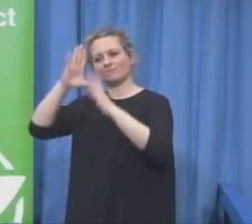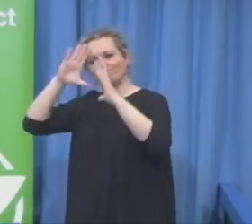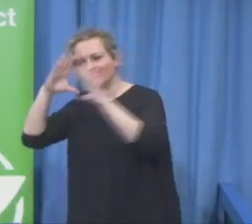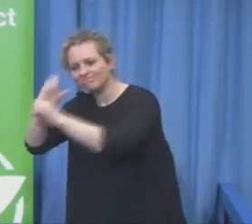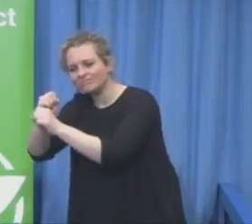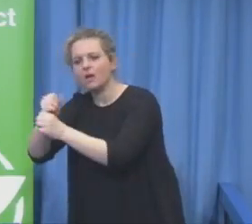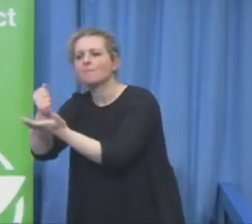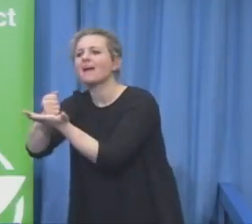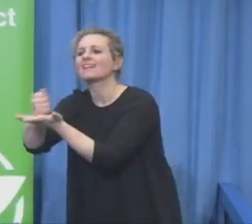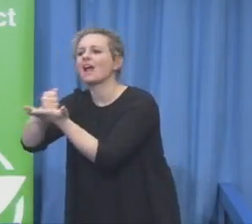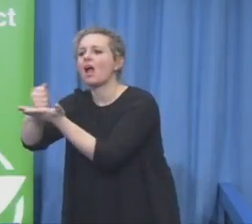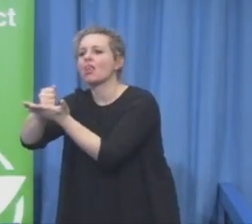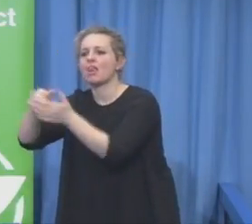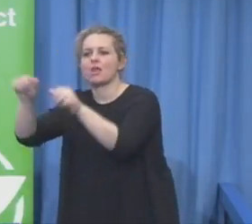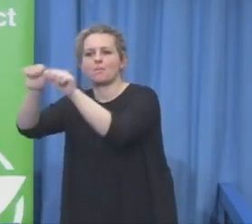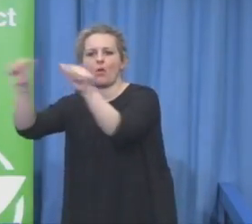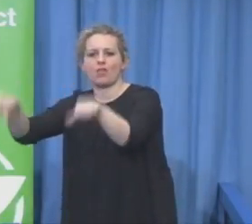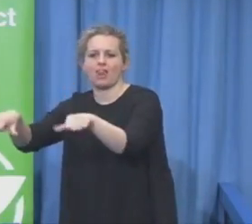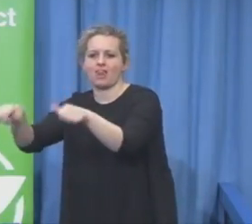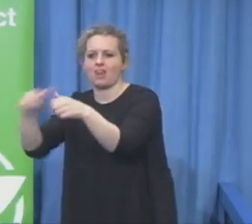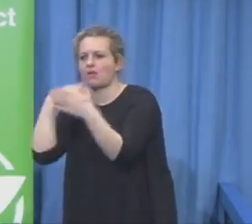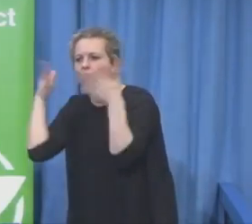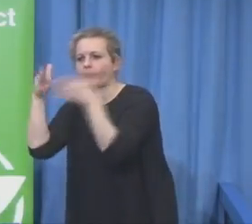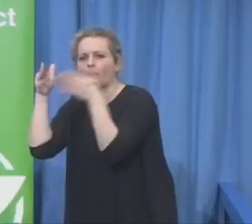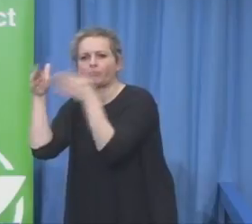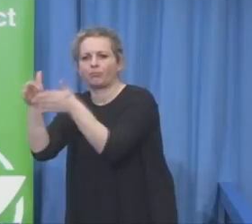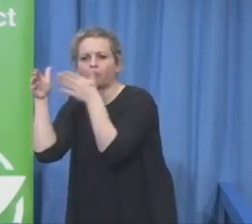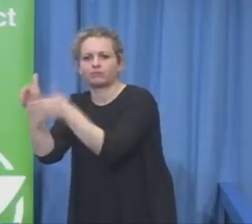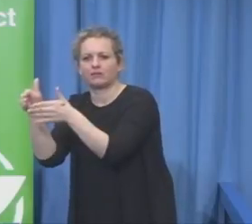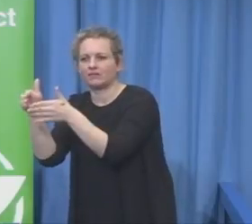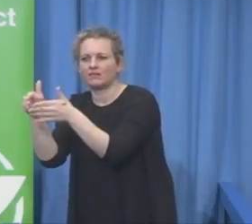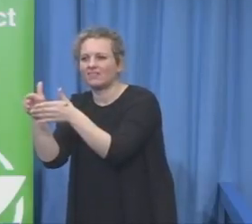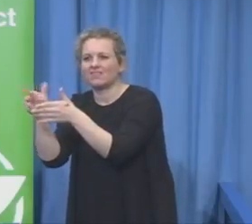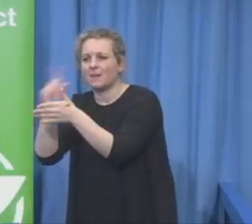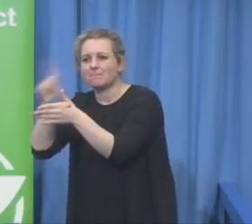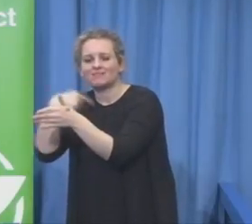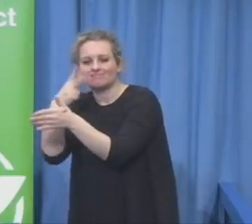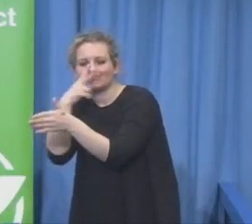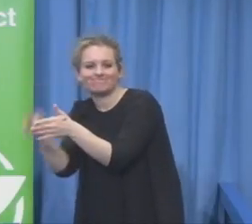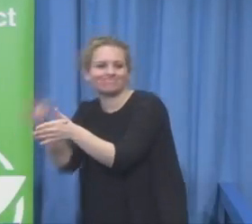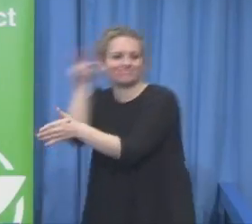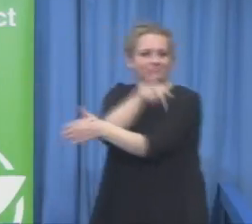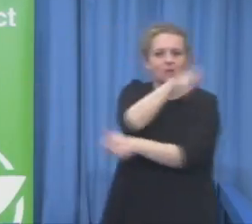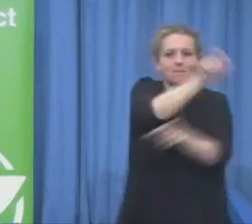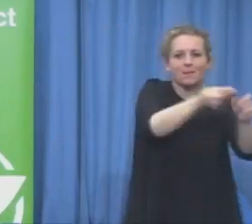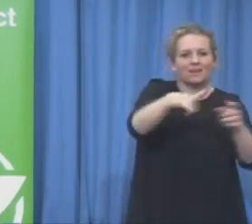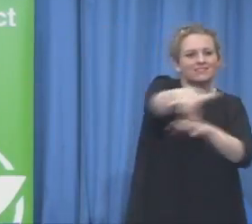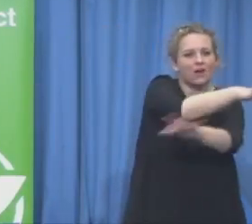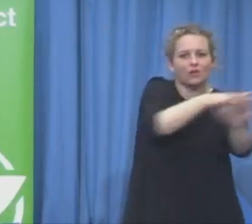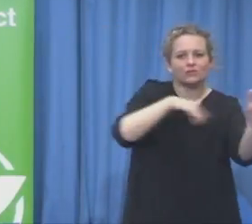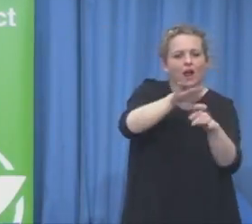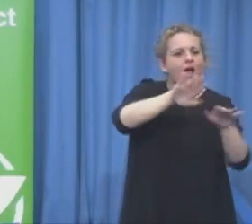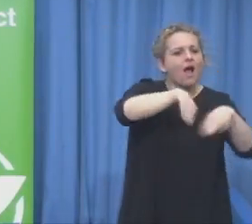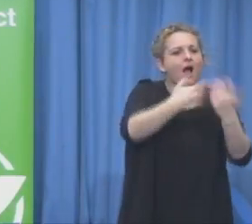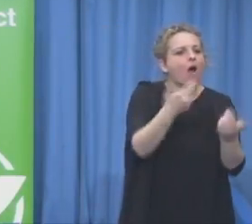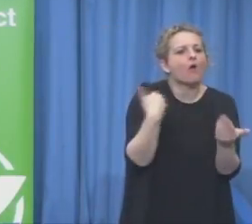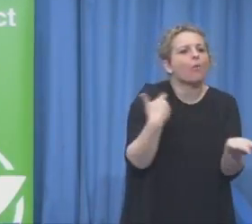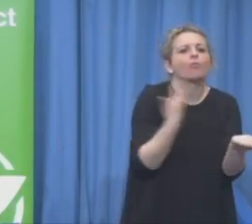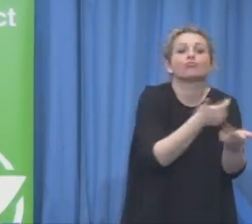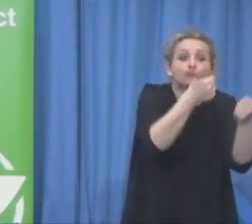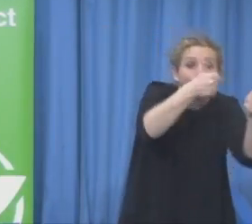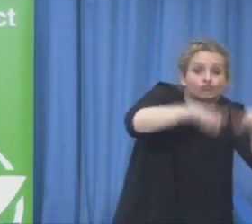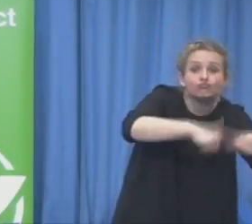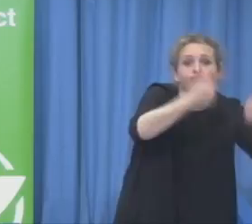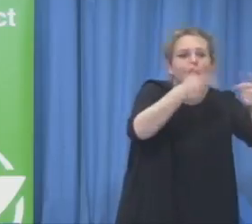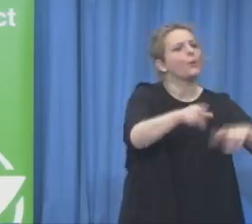use nowadays very current theoretical models to measure this and compare the